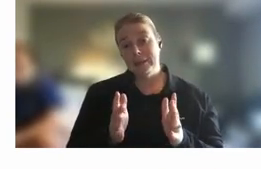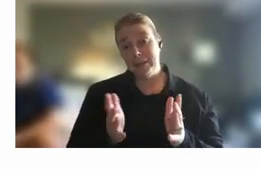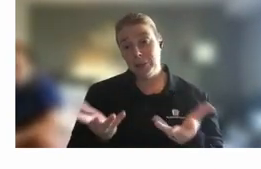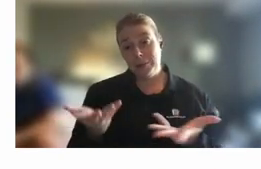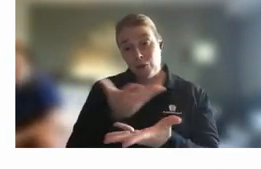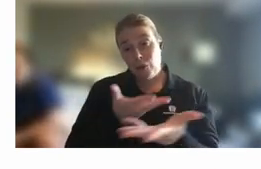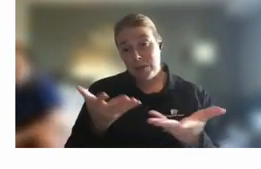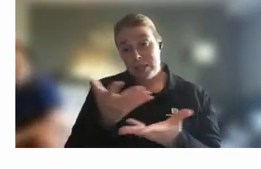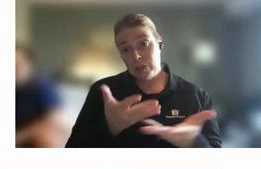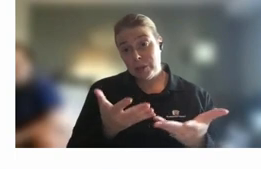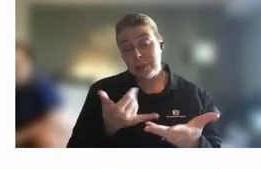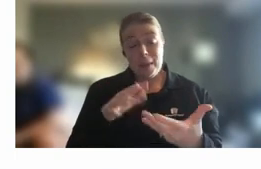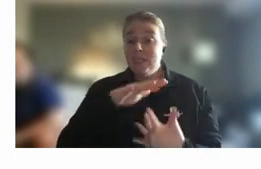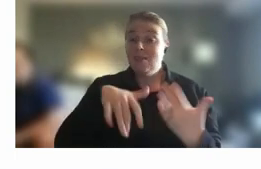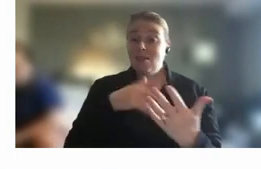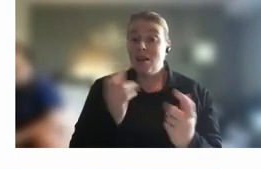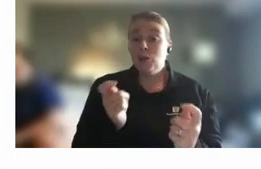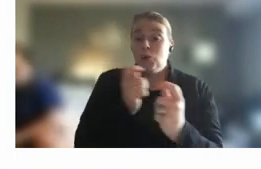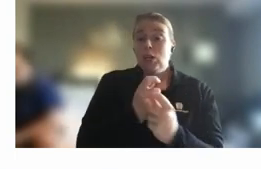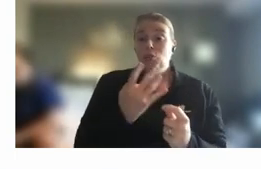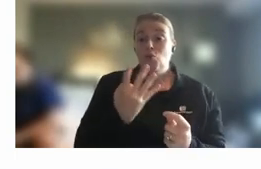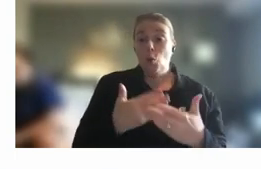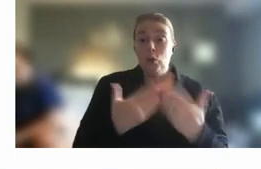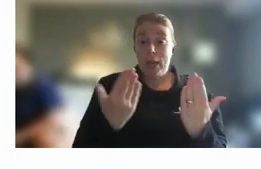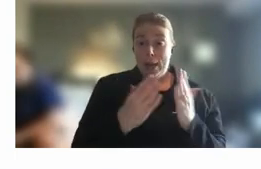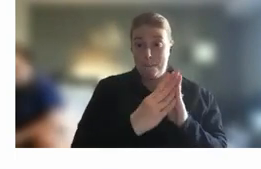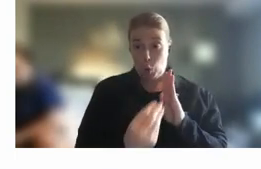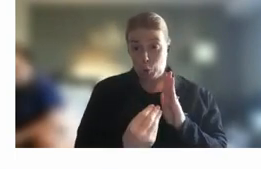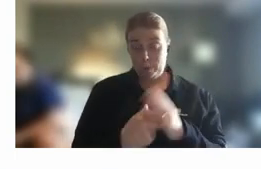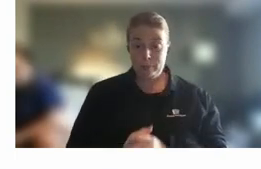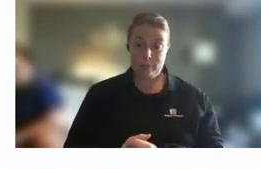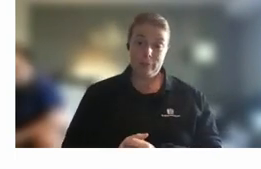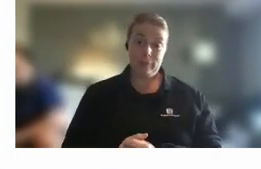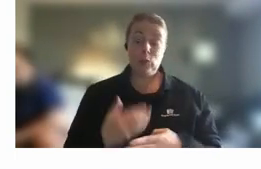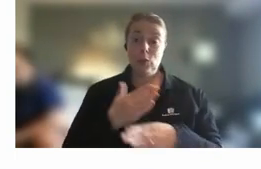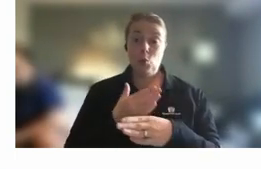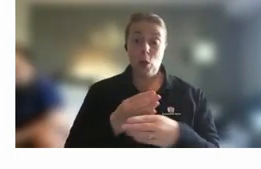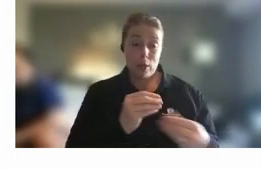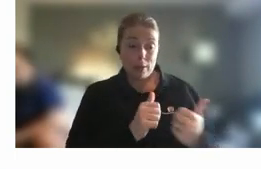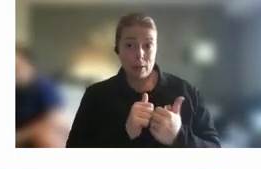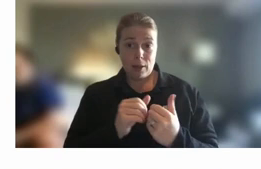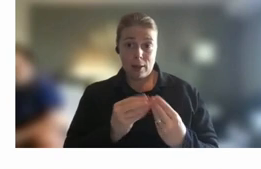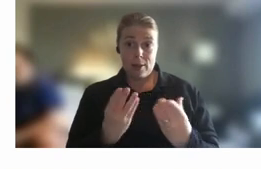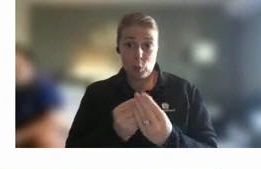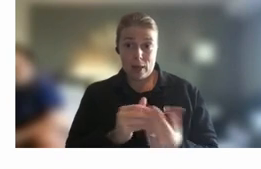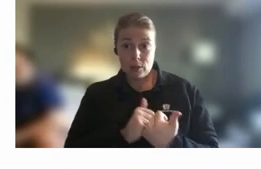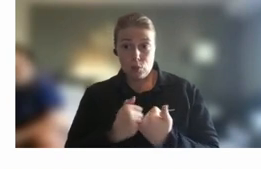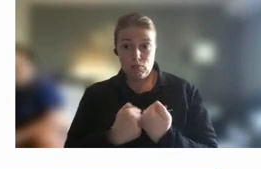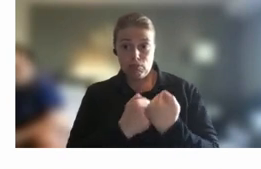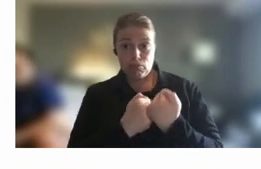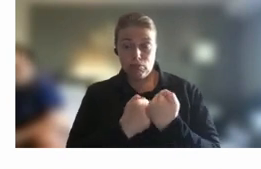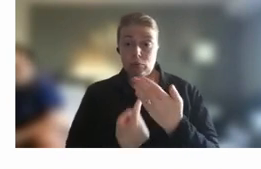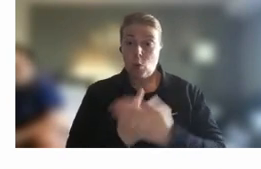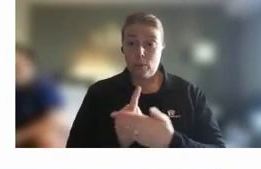towards a four-day model it's you know having um working together to sort of step back and go where are those opportunities to work smarter so we can